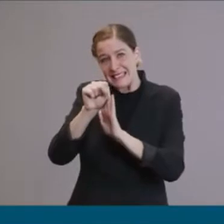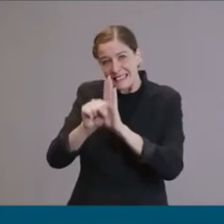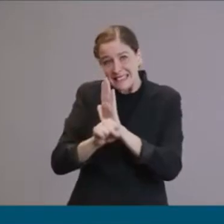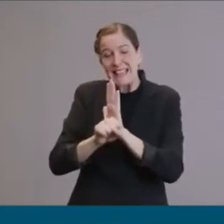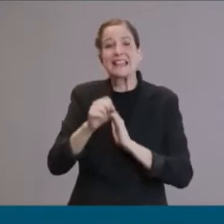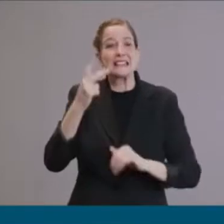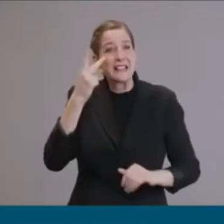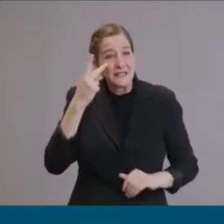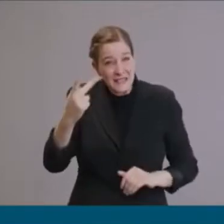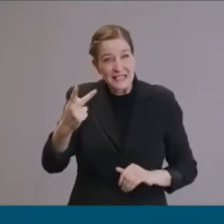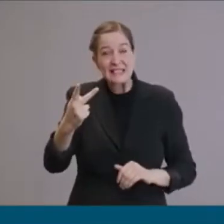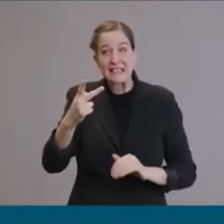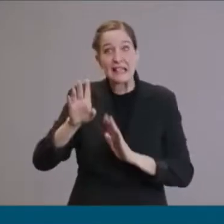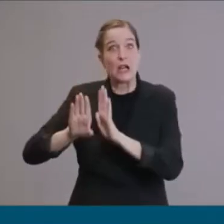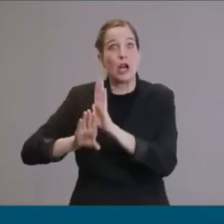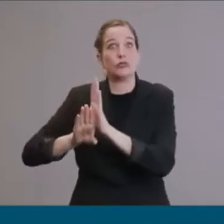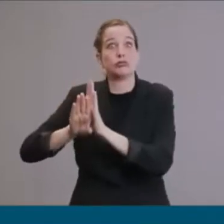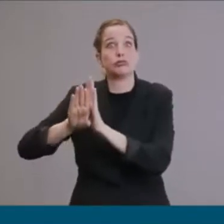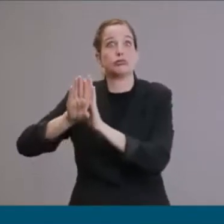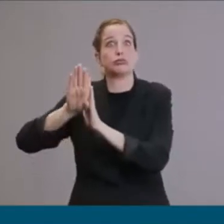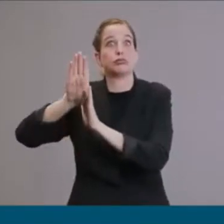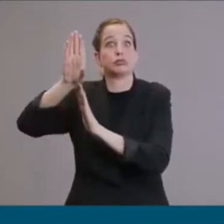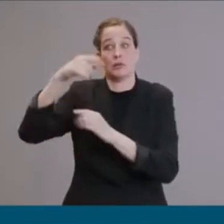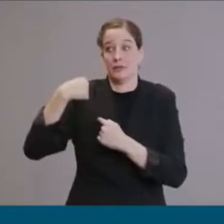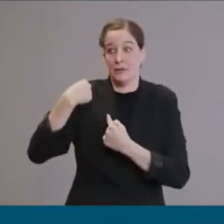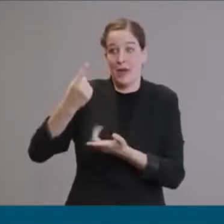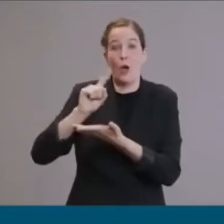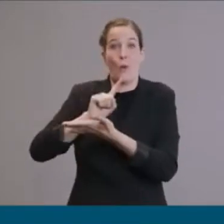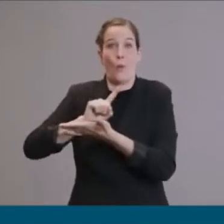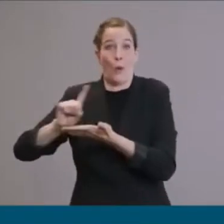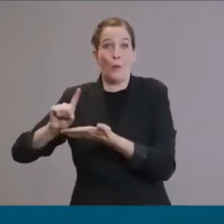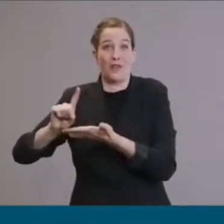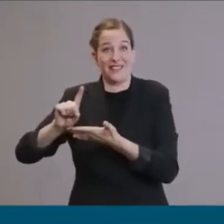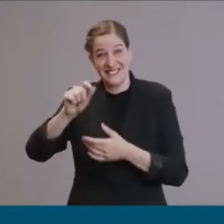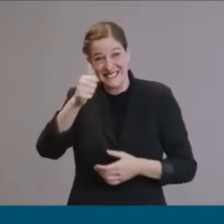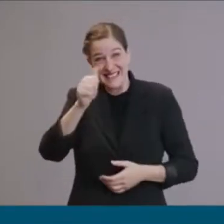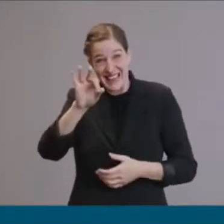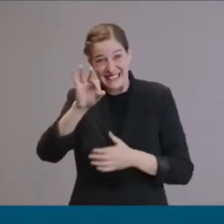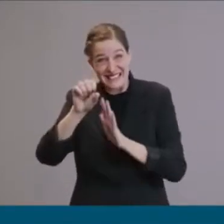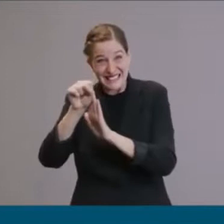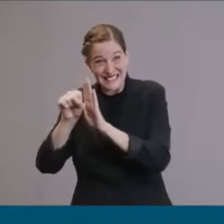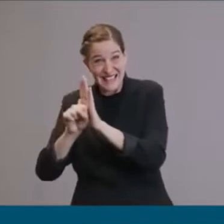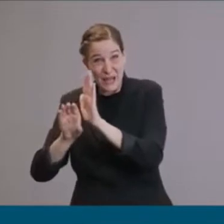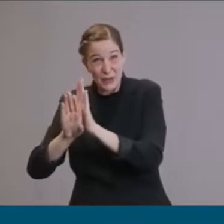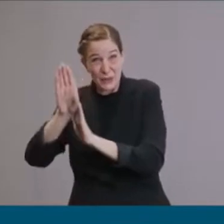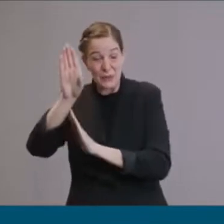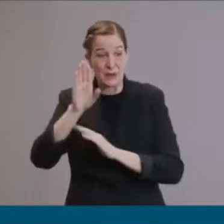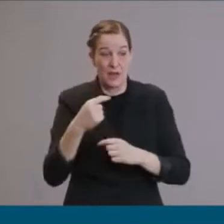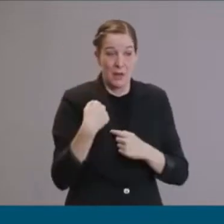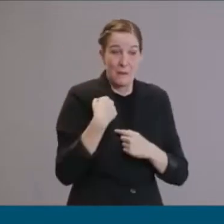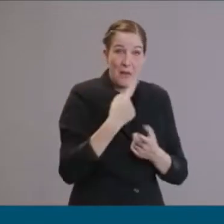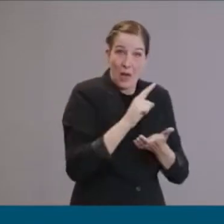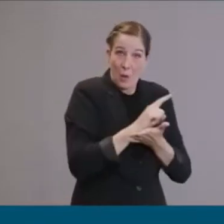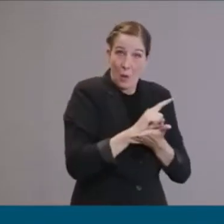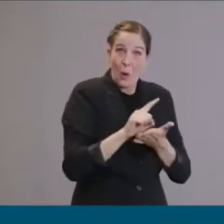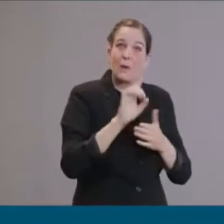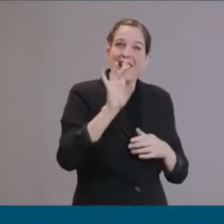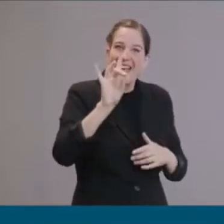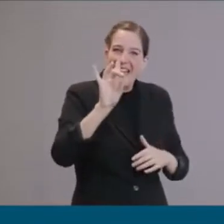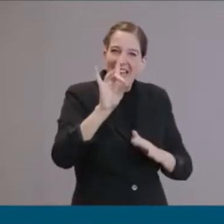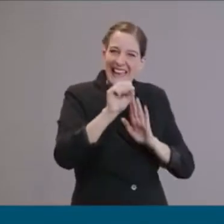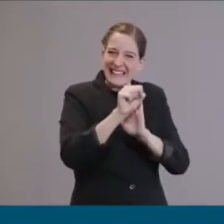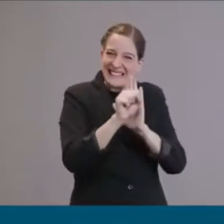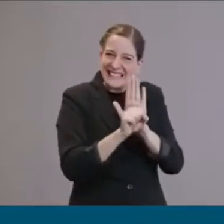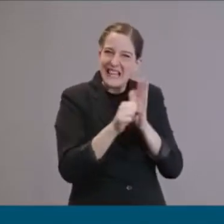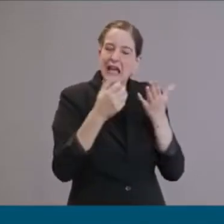past week compared to the previous week. In the past week eight states have reported a 50 percent increase in